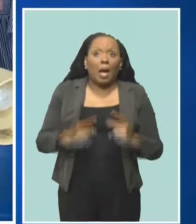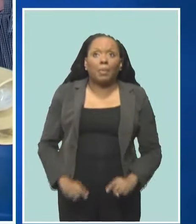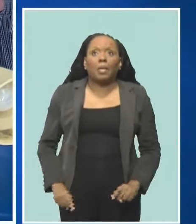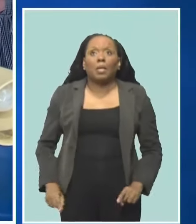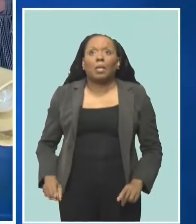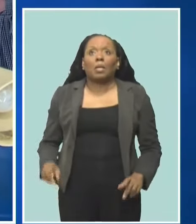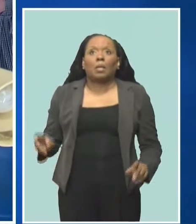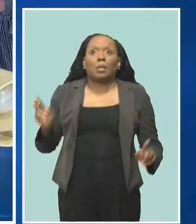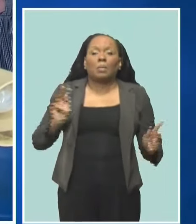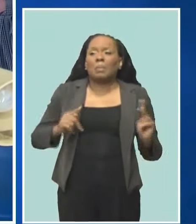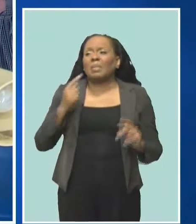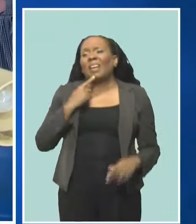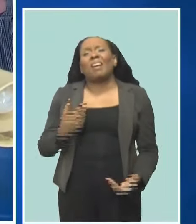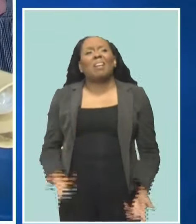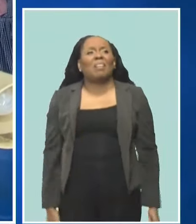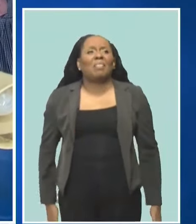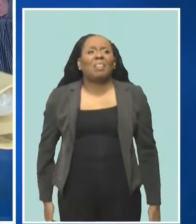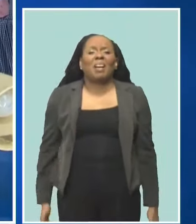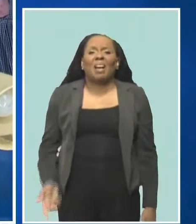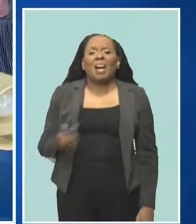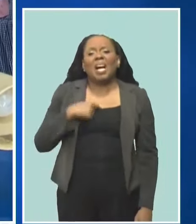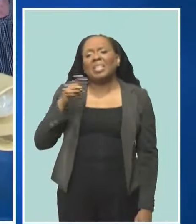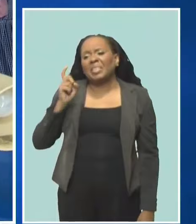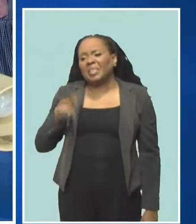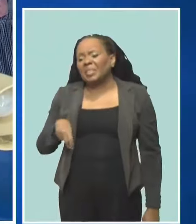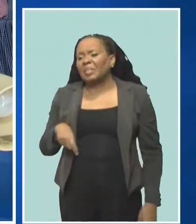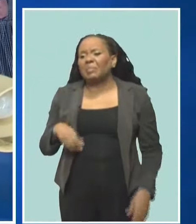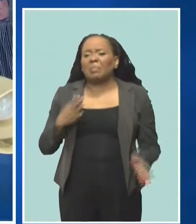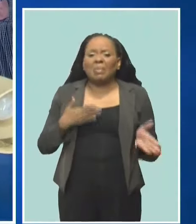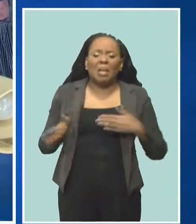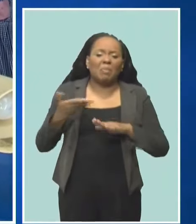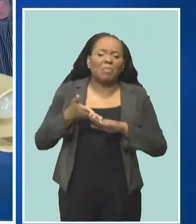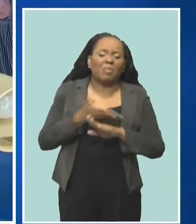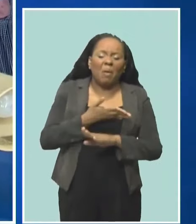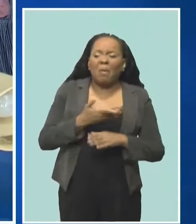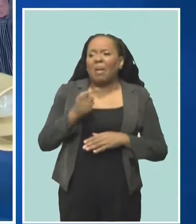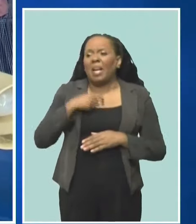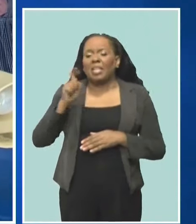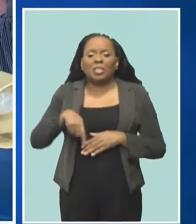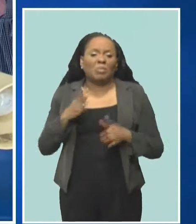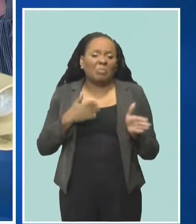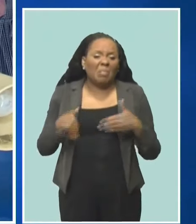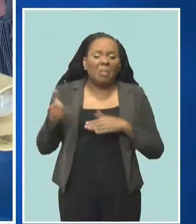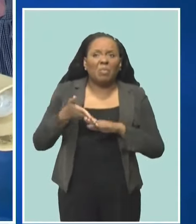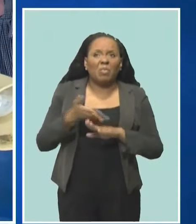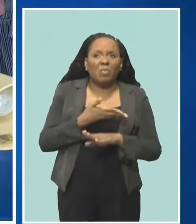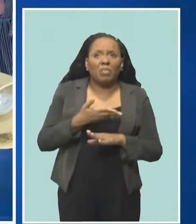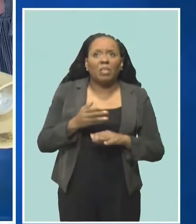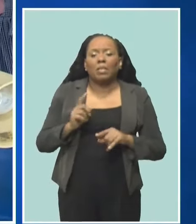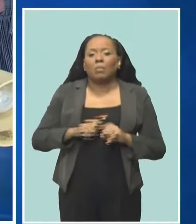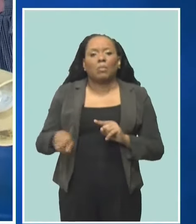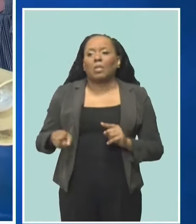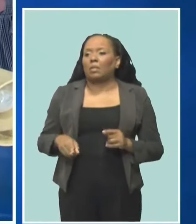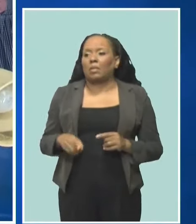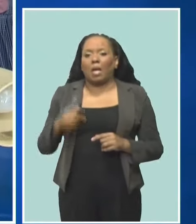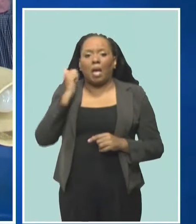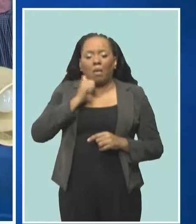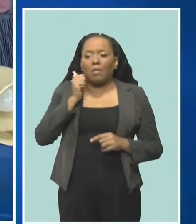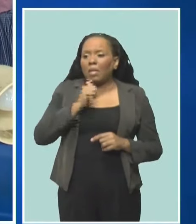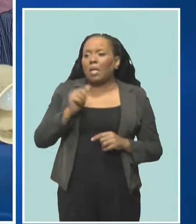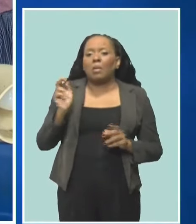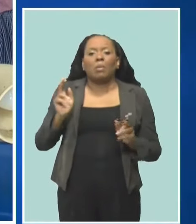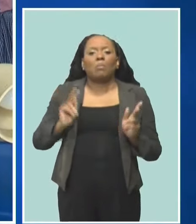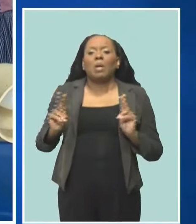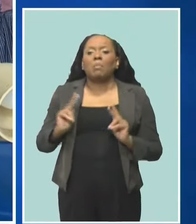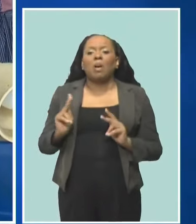always come up and say, I should do this or should have done that. But normally, you just go along your everyday life, nobody actually checks